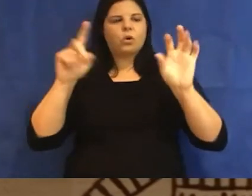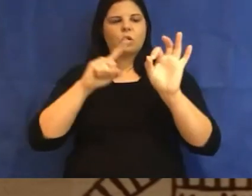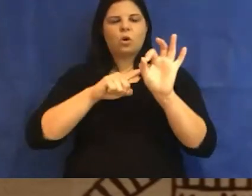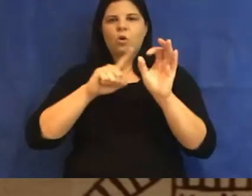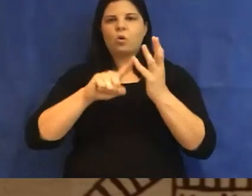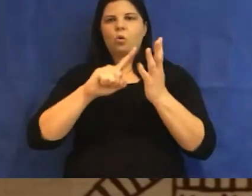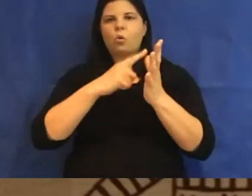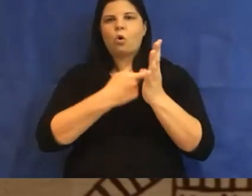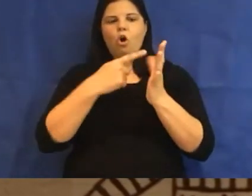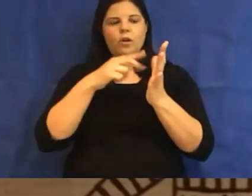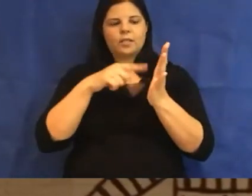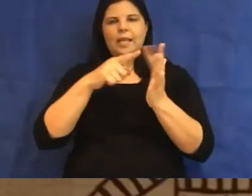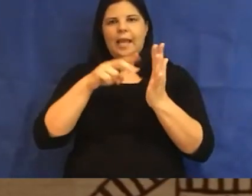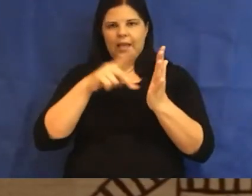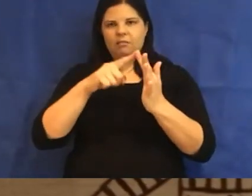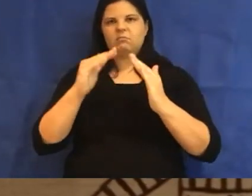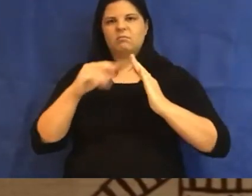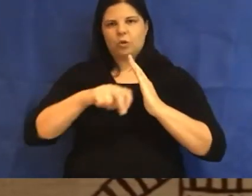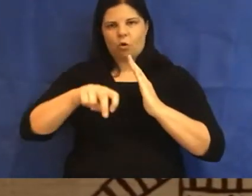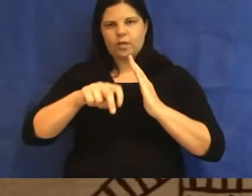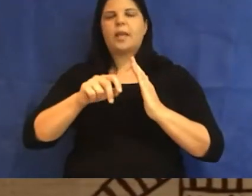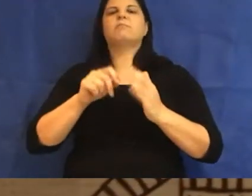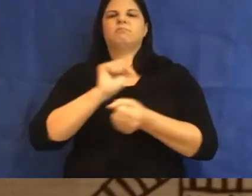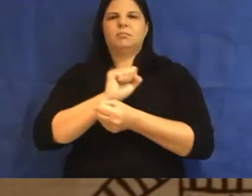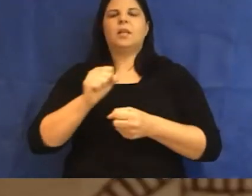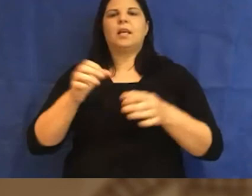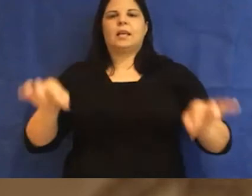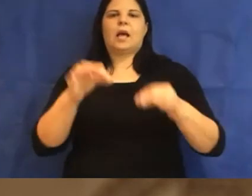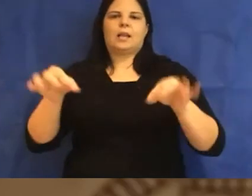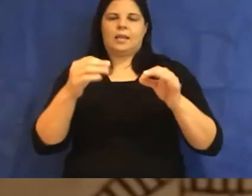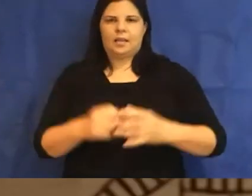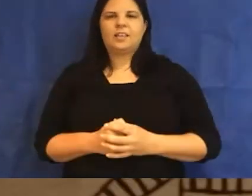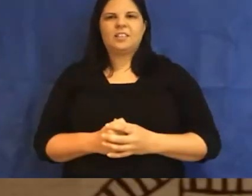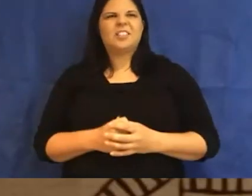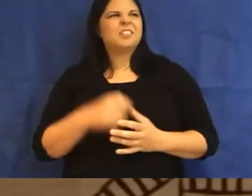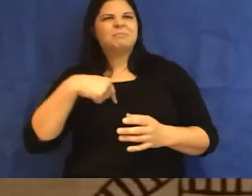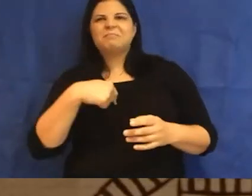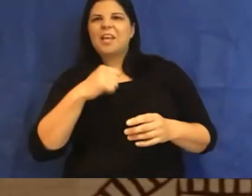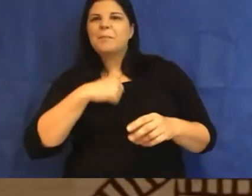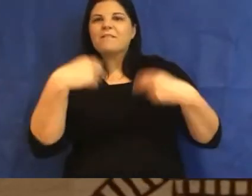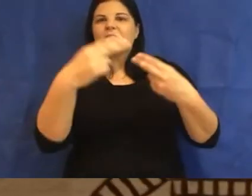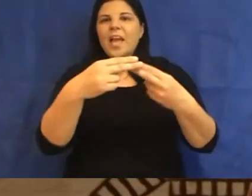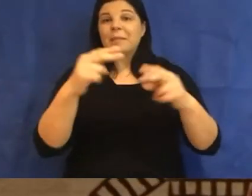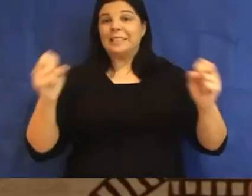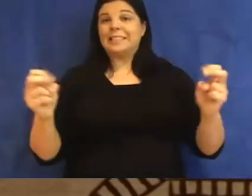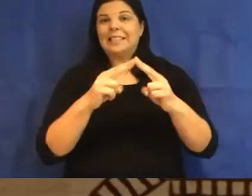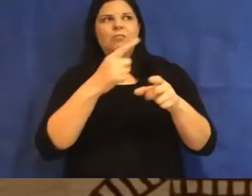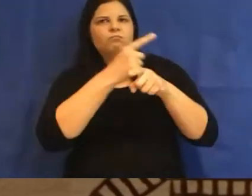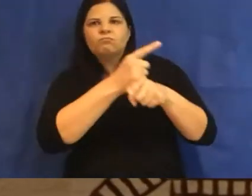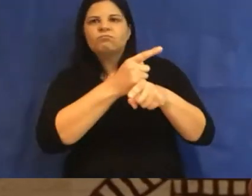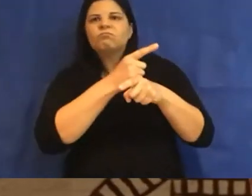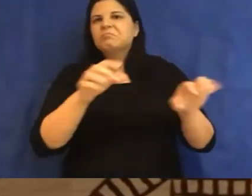about the experience of chatting with my family in Sydney during quarantine and their experiences with